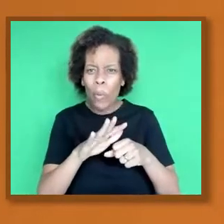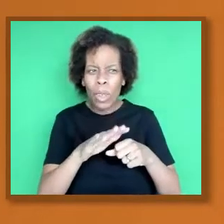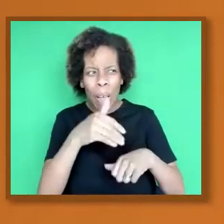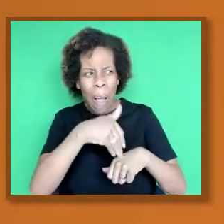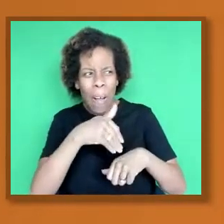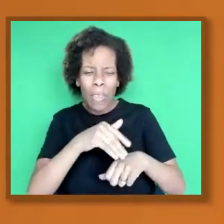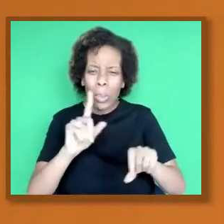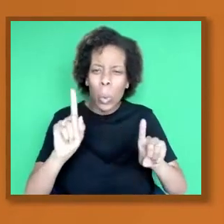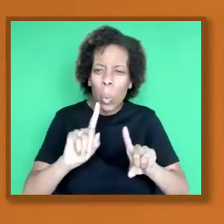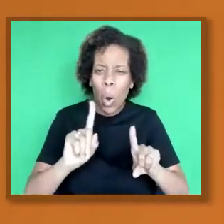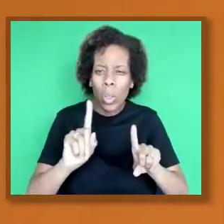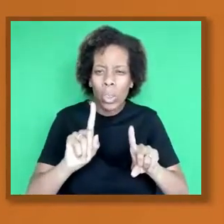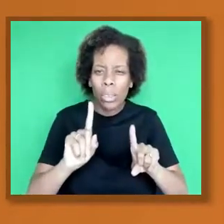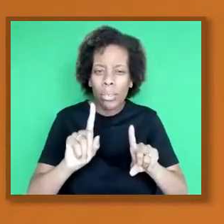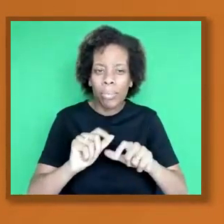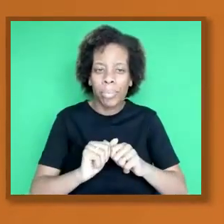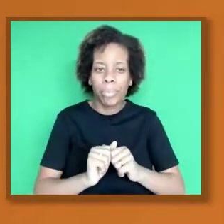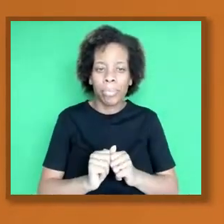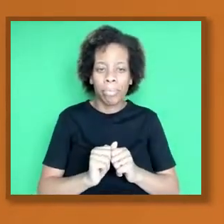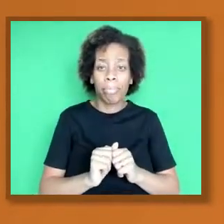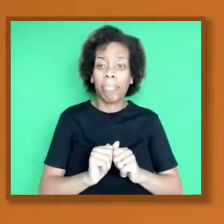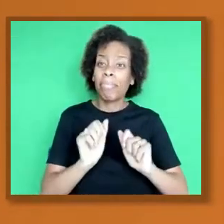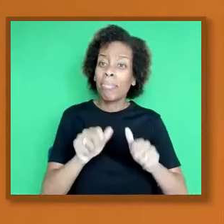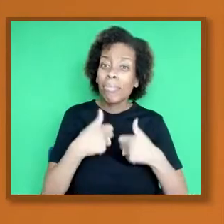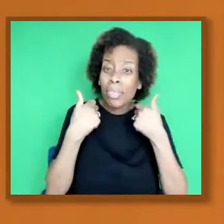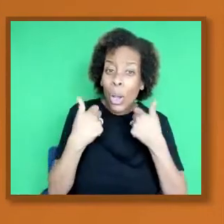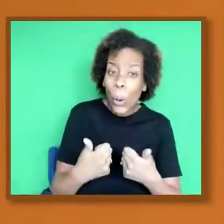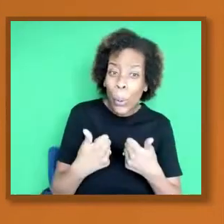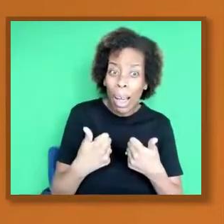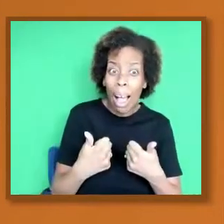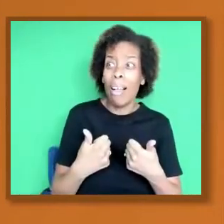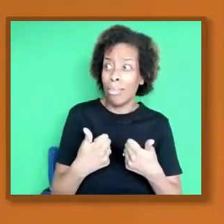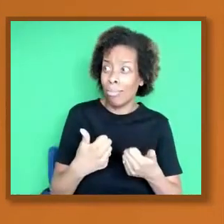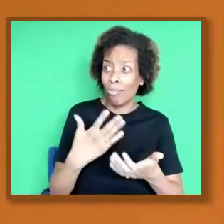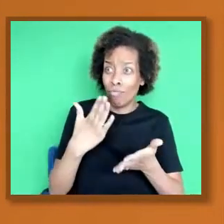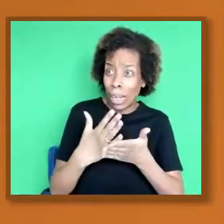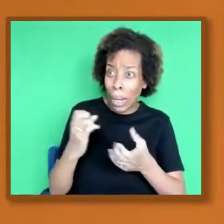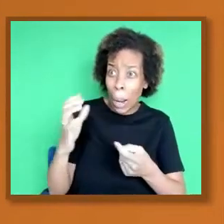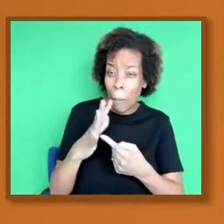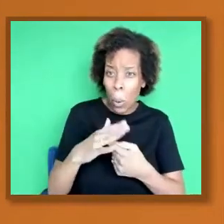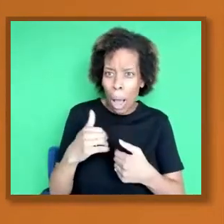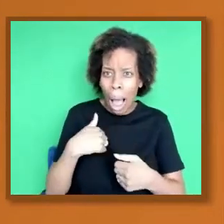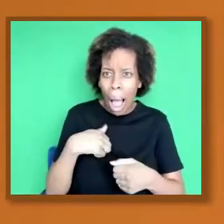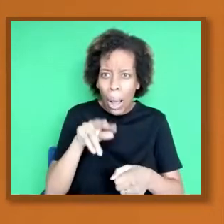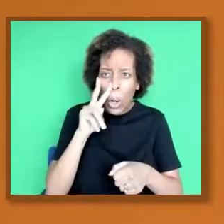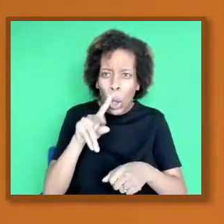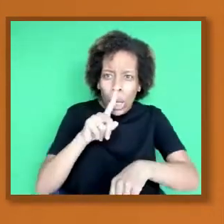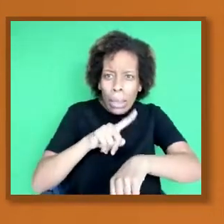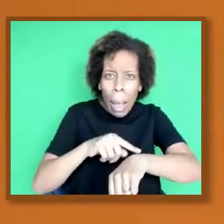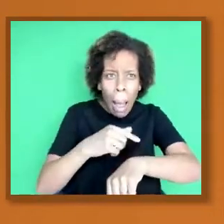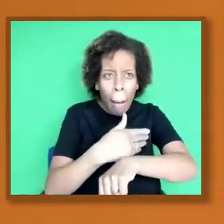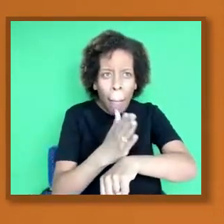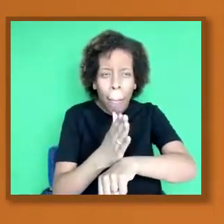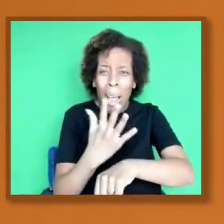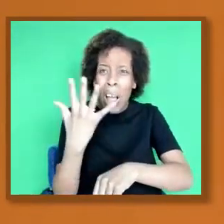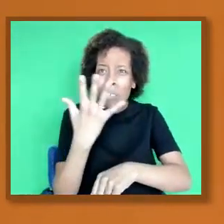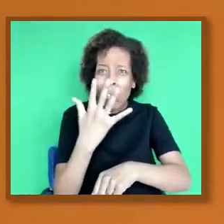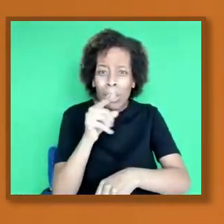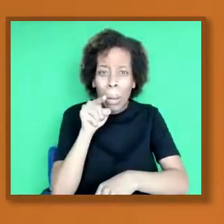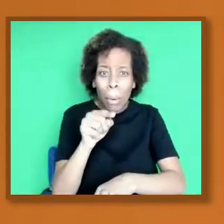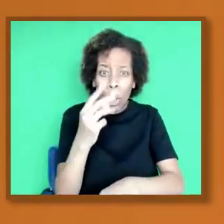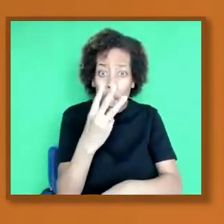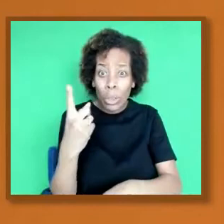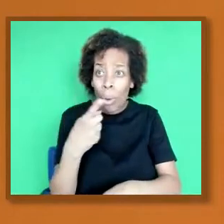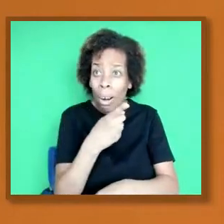Okay, that is really important. I see we are now at 1531, and it's Sunday, and some of you might want to have your